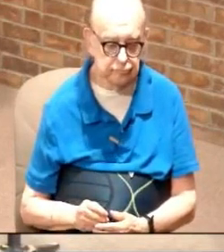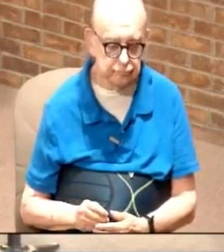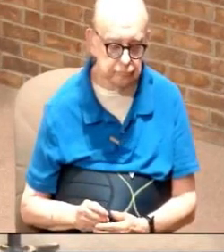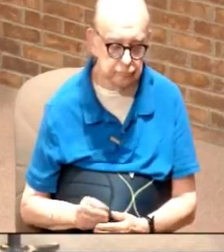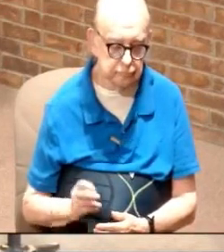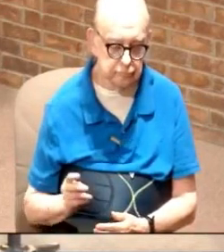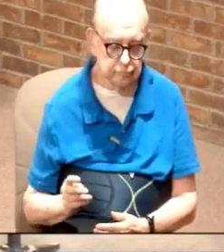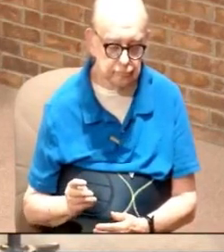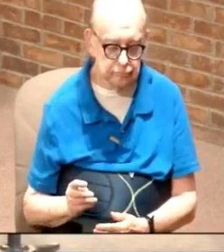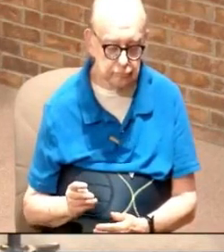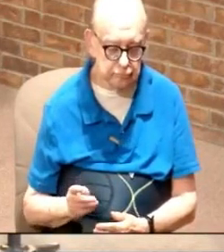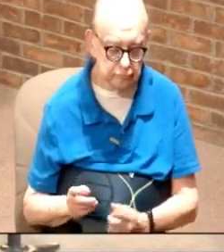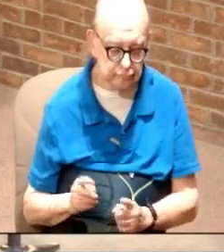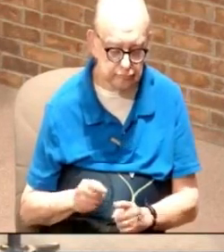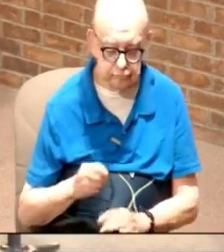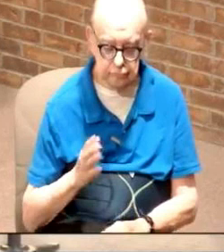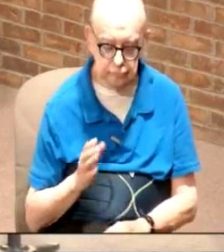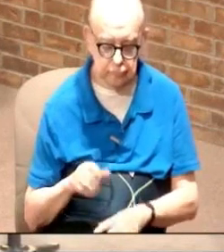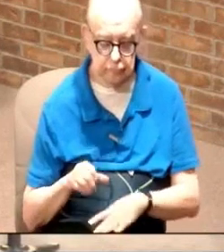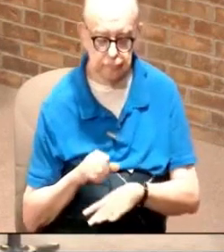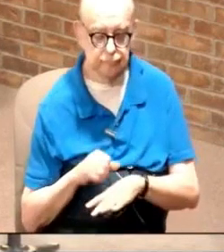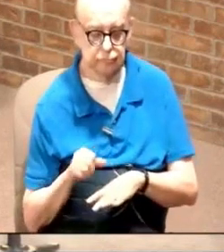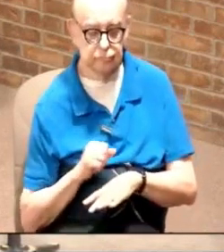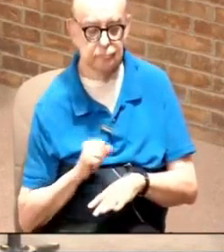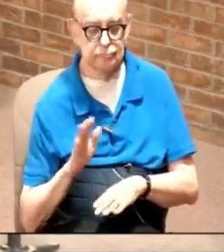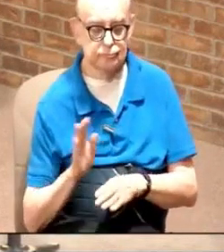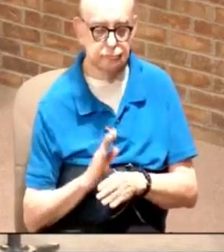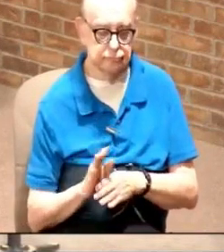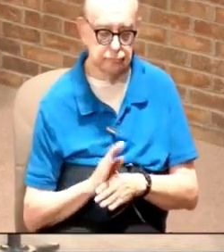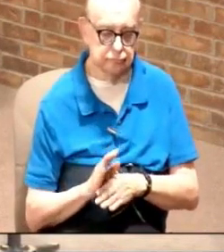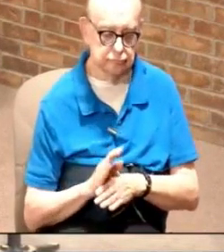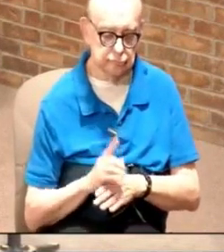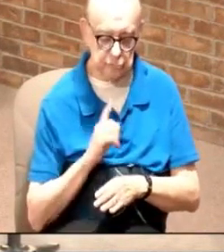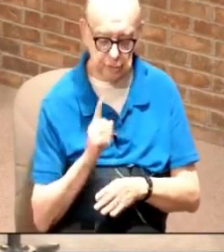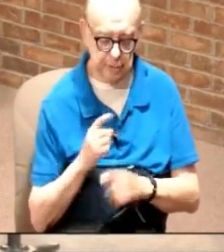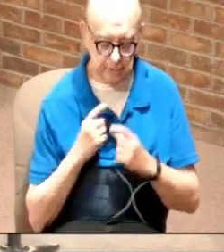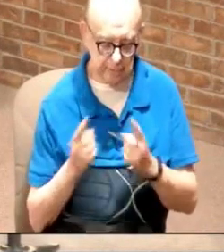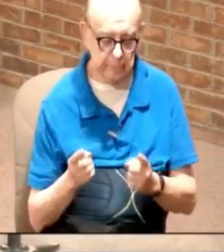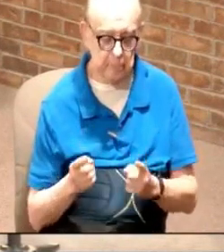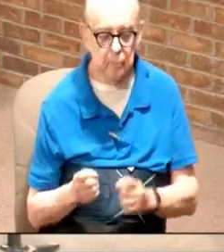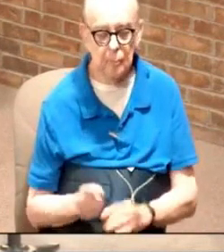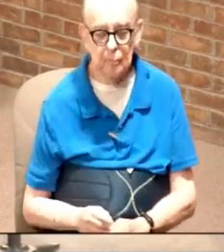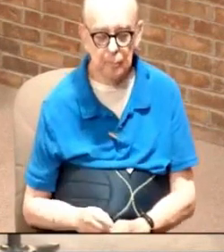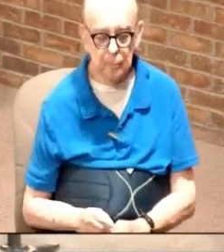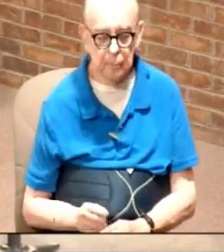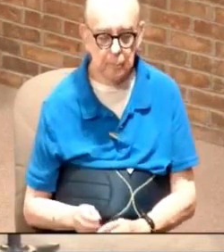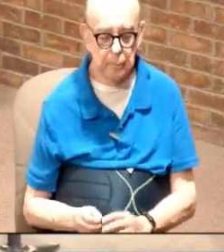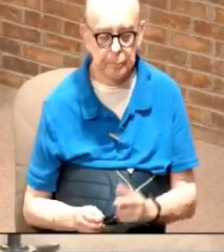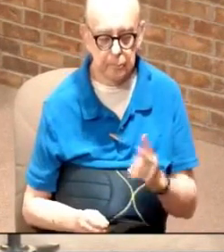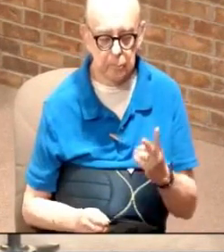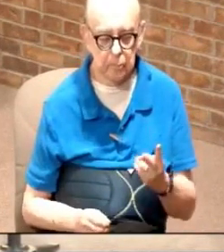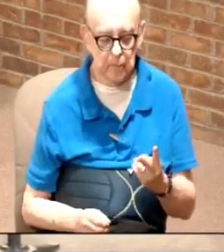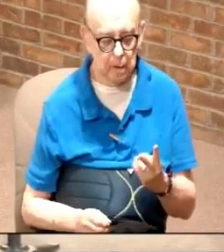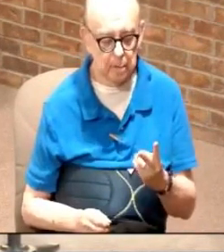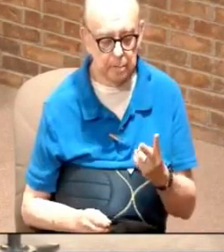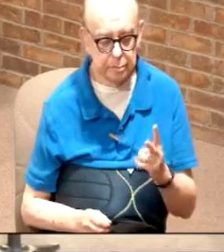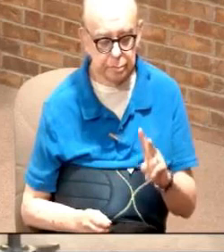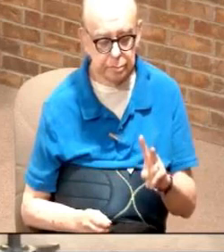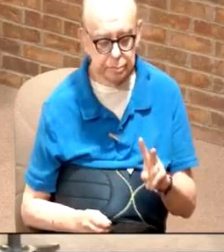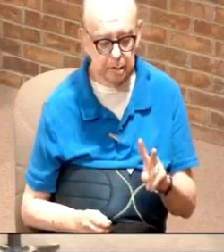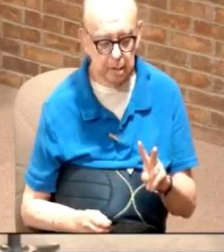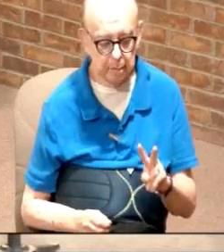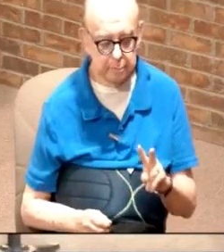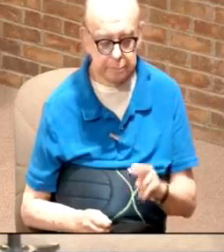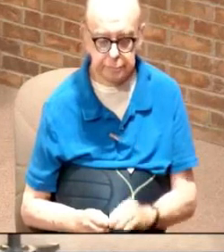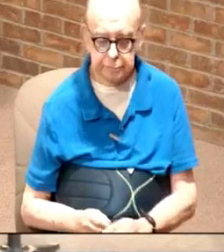so when when God anoints your business it will be a success now number two and